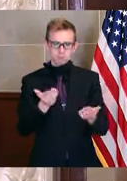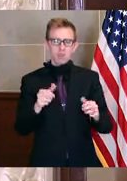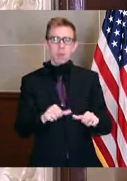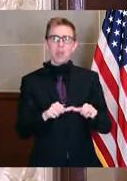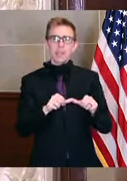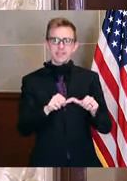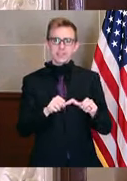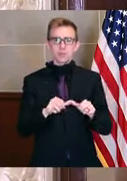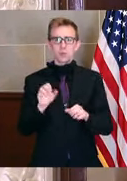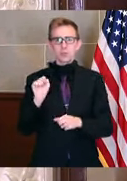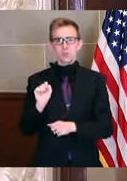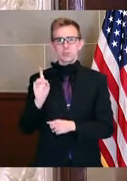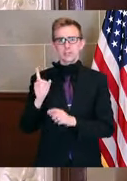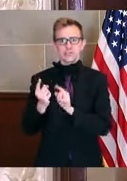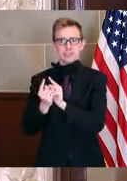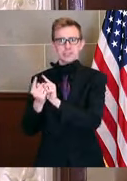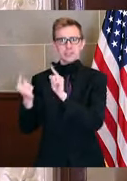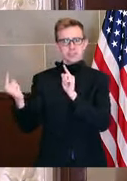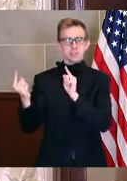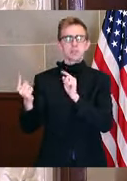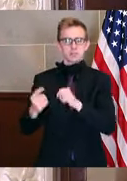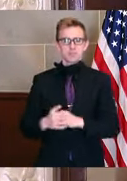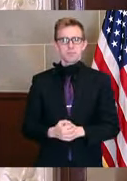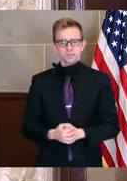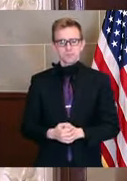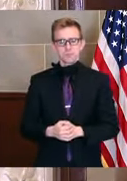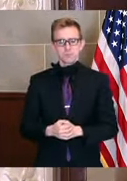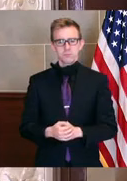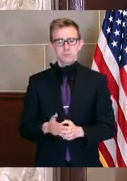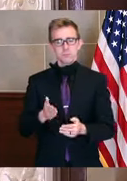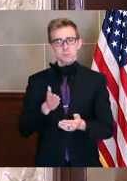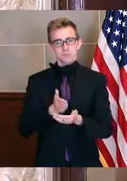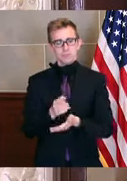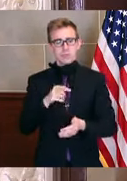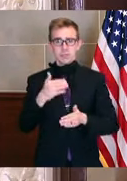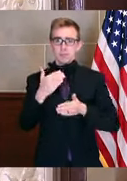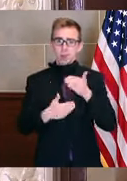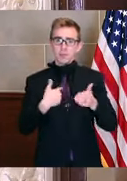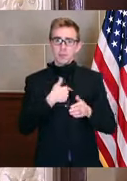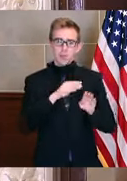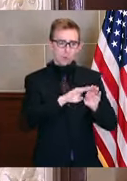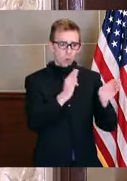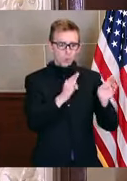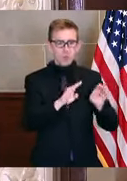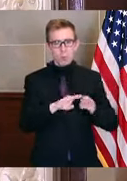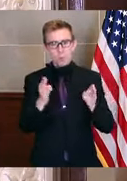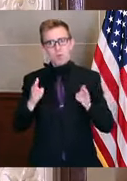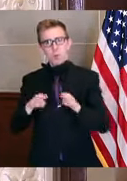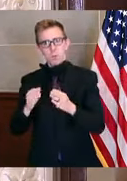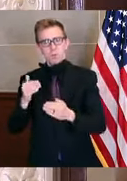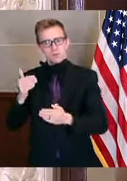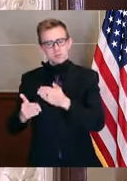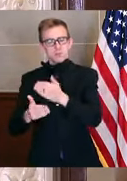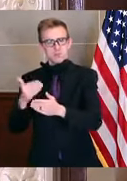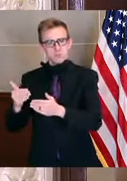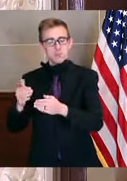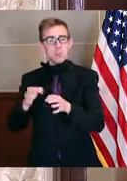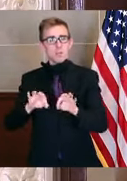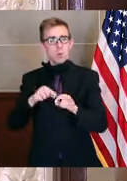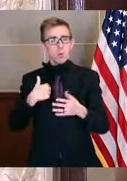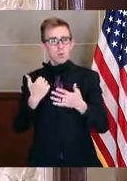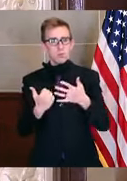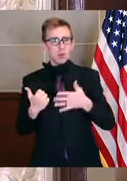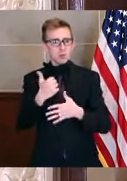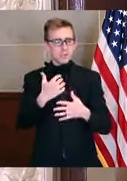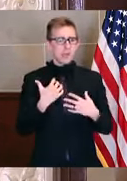social distancing throughout the reopening process. We must continue to prioritize the